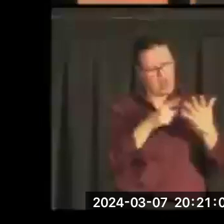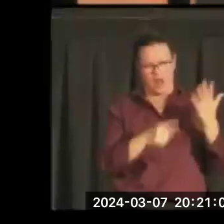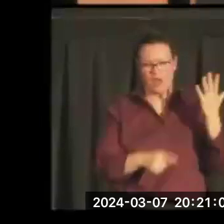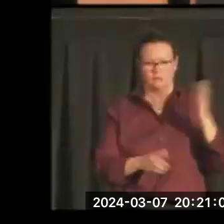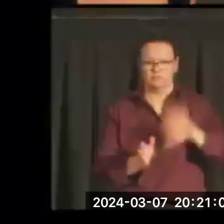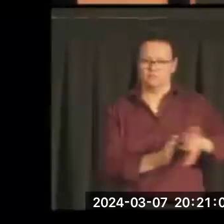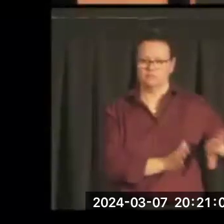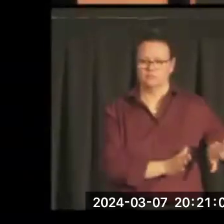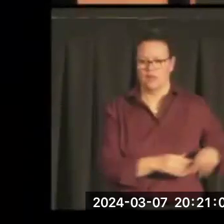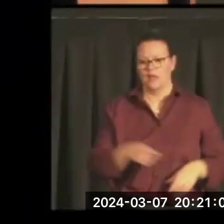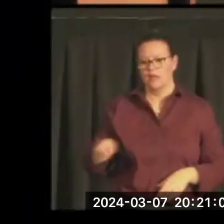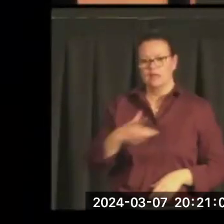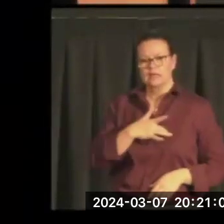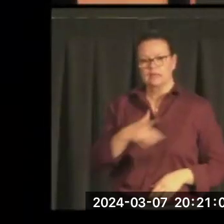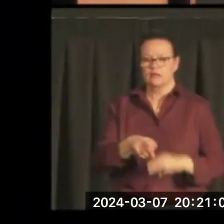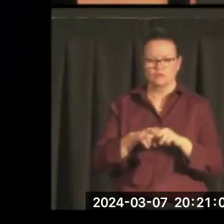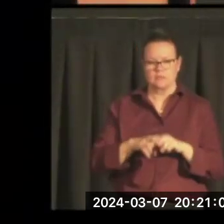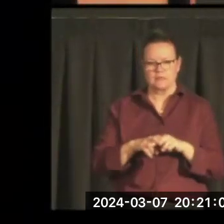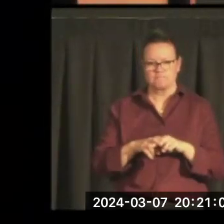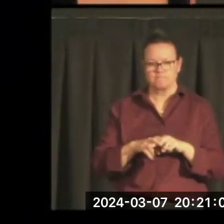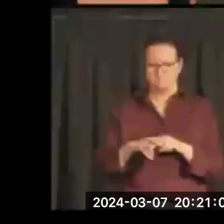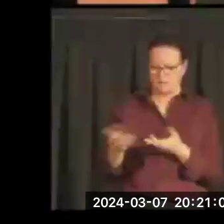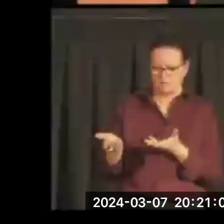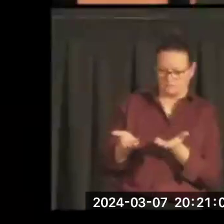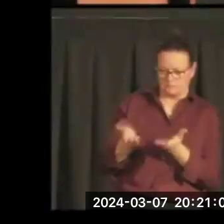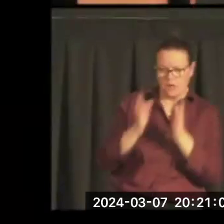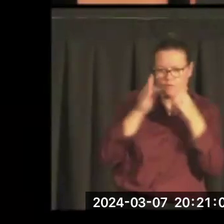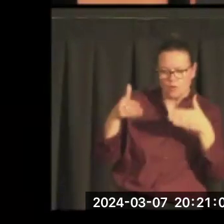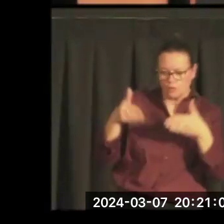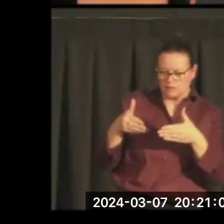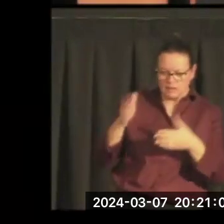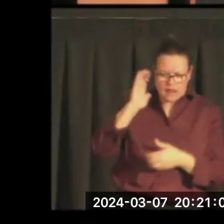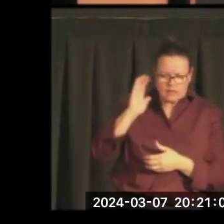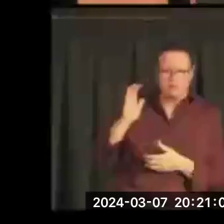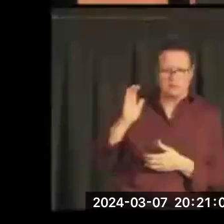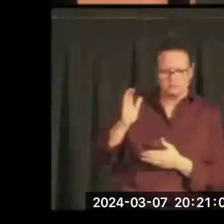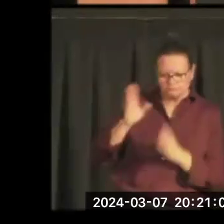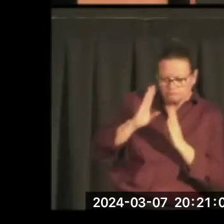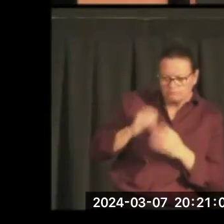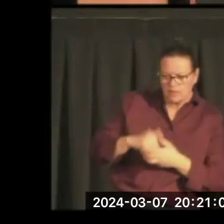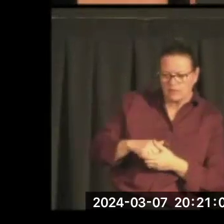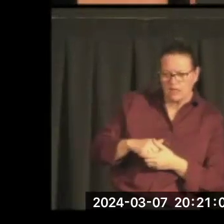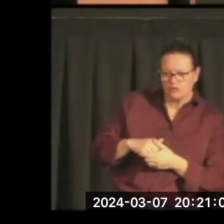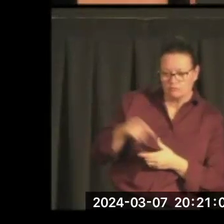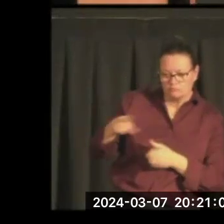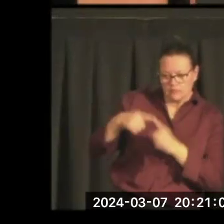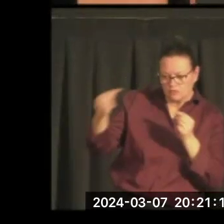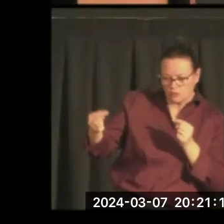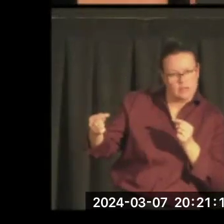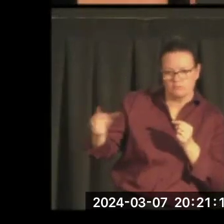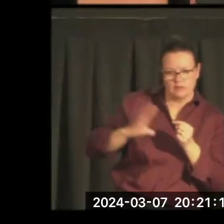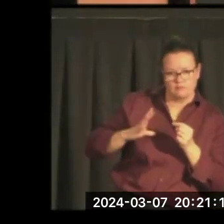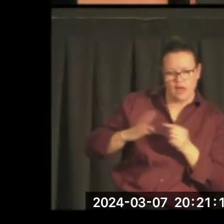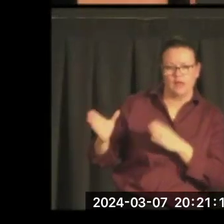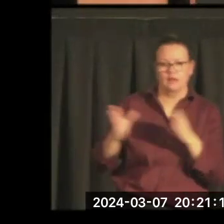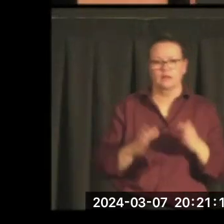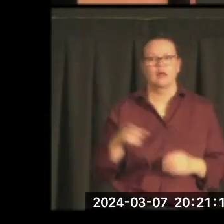coffee for people. He listened to those that disagreed with him. He worked to be last rather